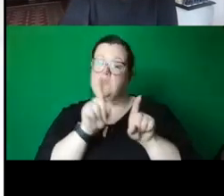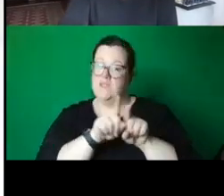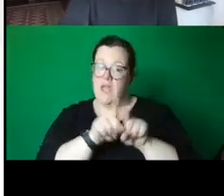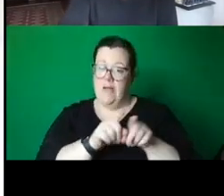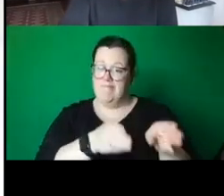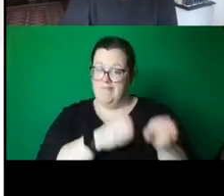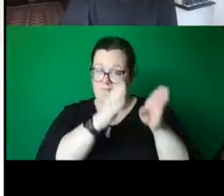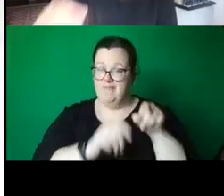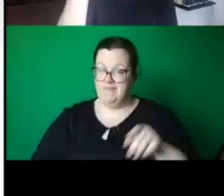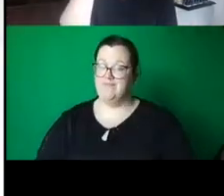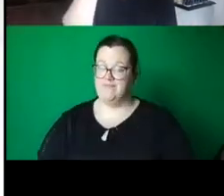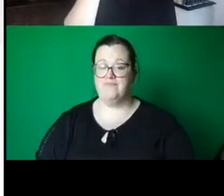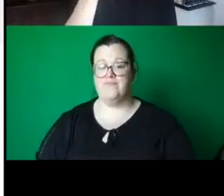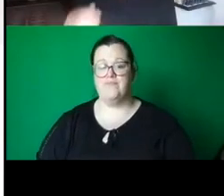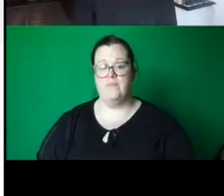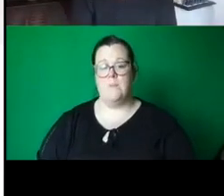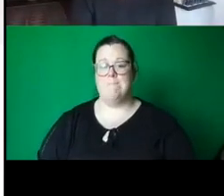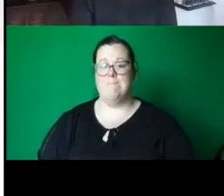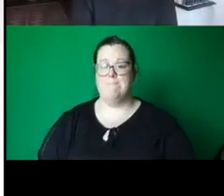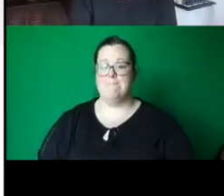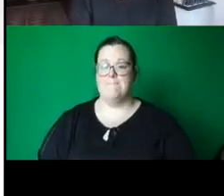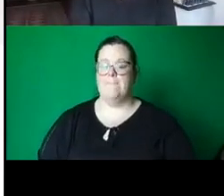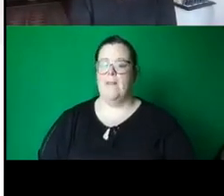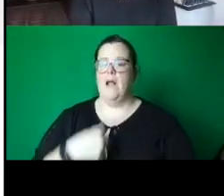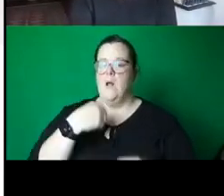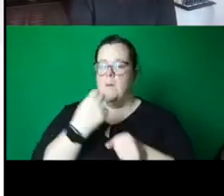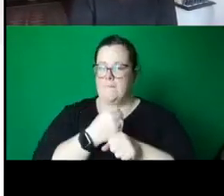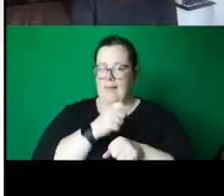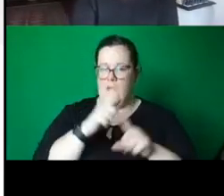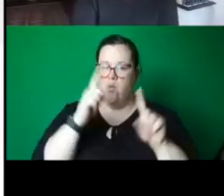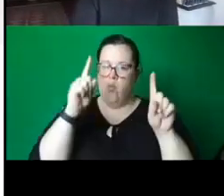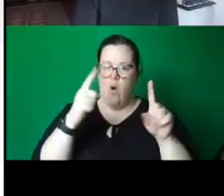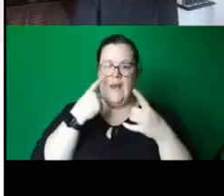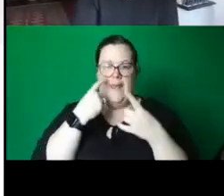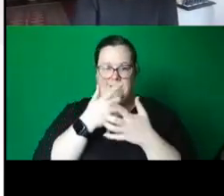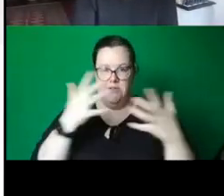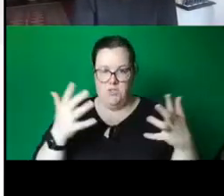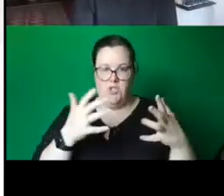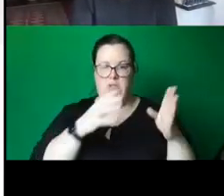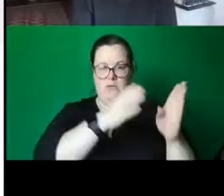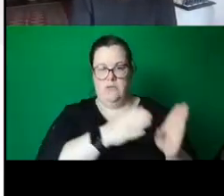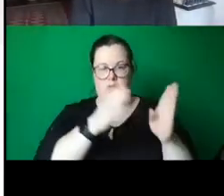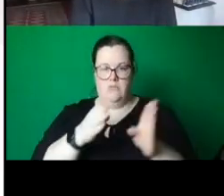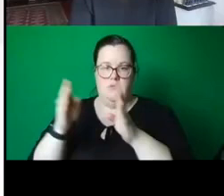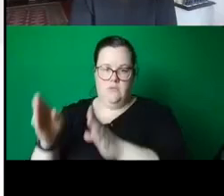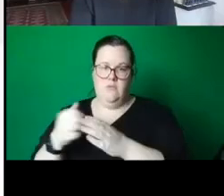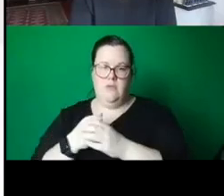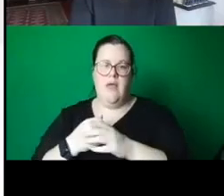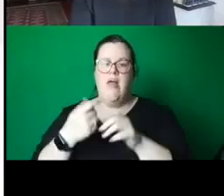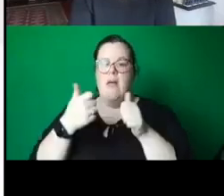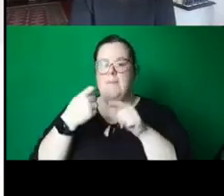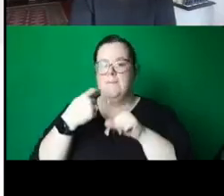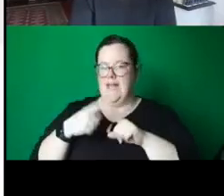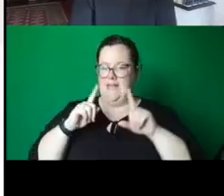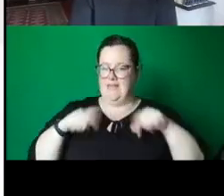This was staged as a one-day exhibition, a symbolic re-election day, complete with the burnt ceramic hot dog sculptures at the entrance. Thank you to